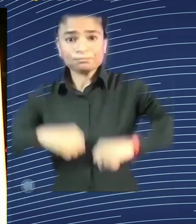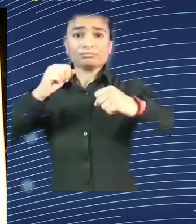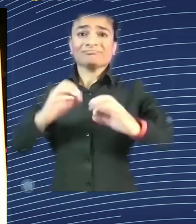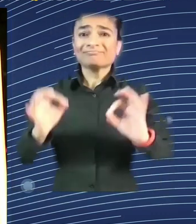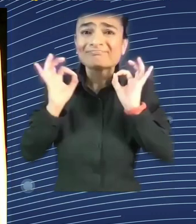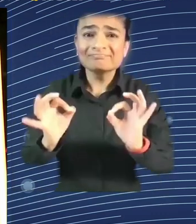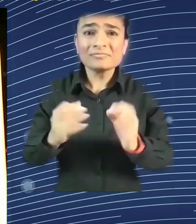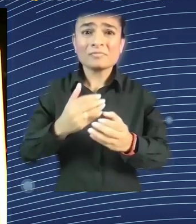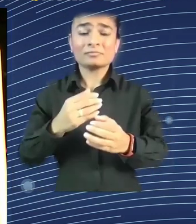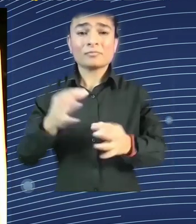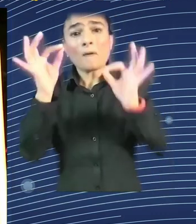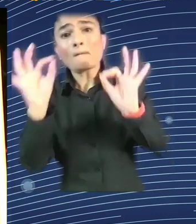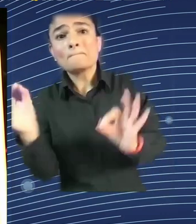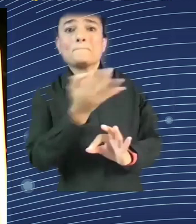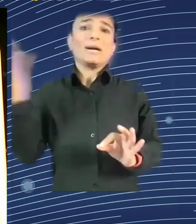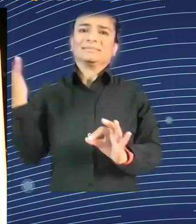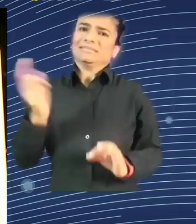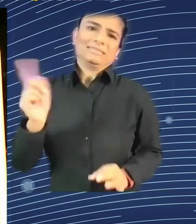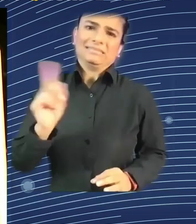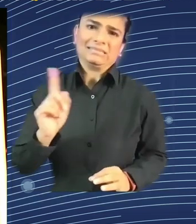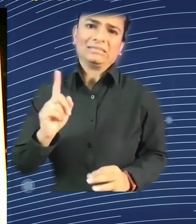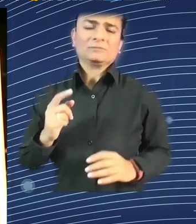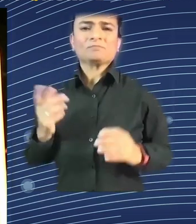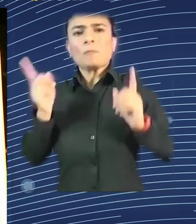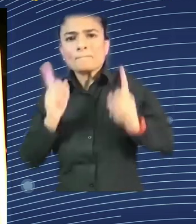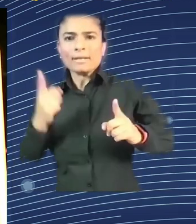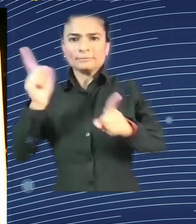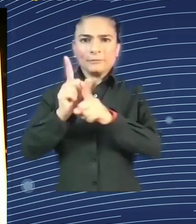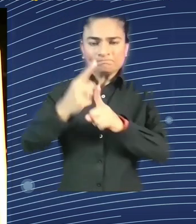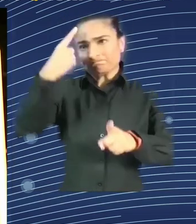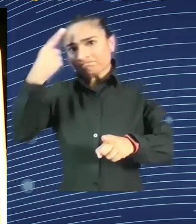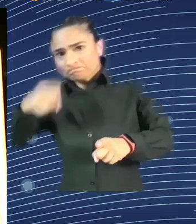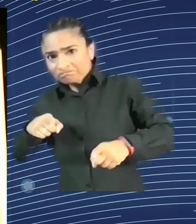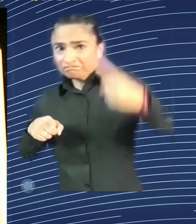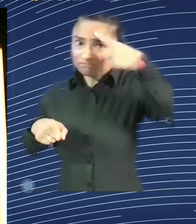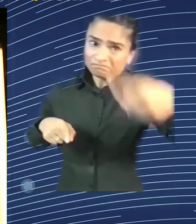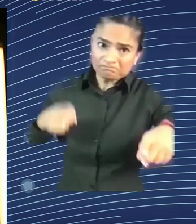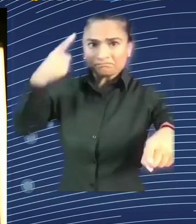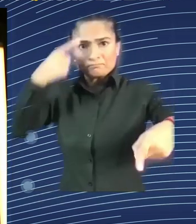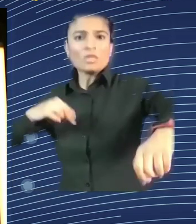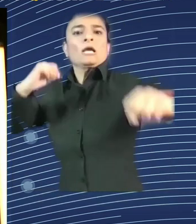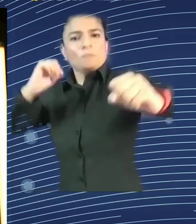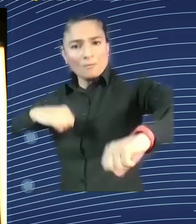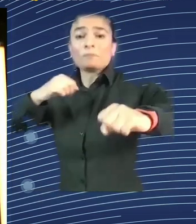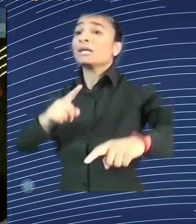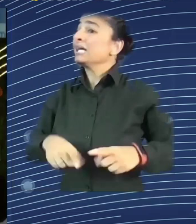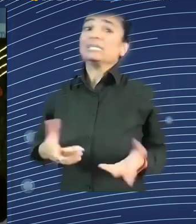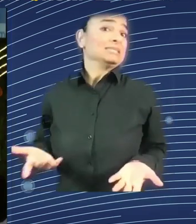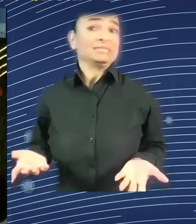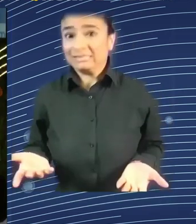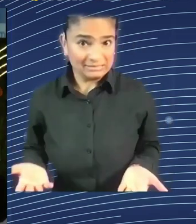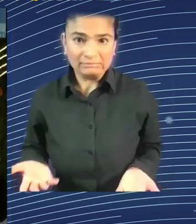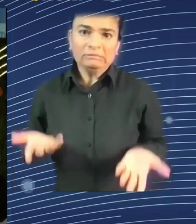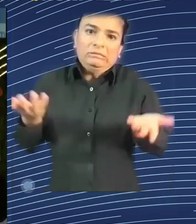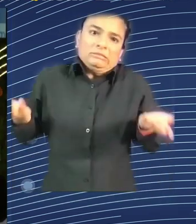partners. If this is not the case, well, I think that then the commission has to reflect if we should not